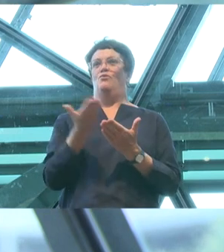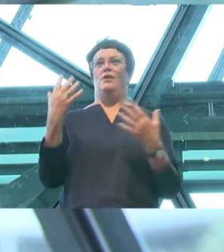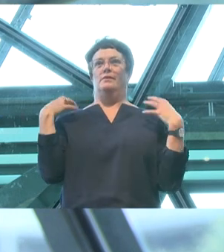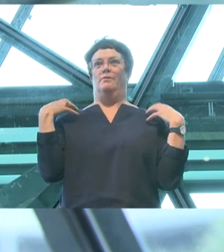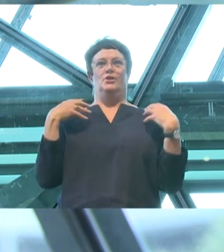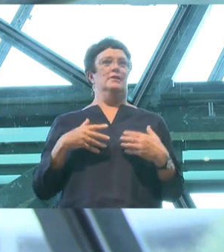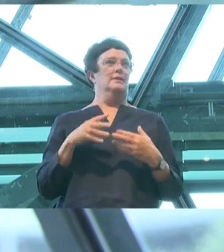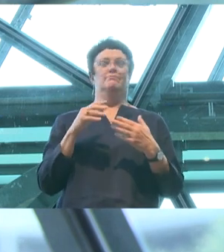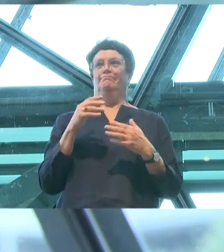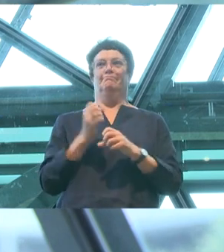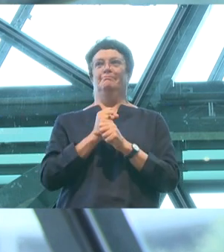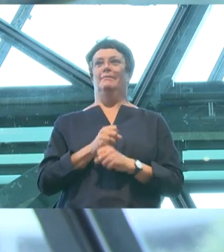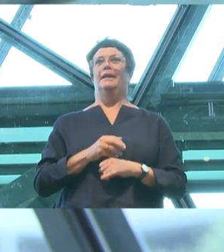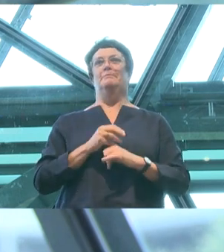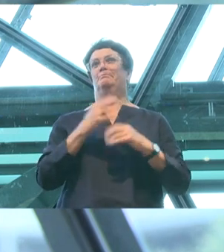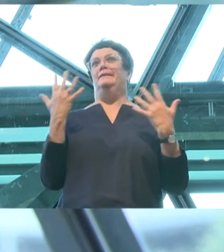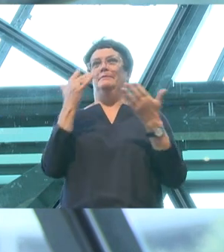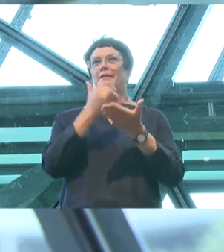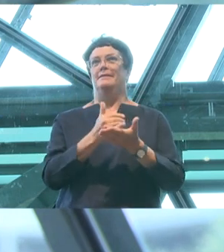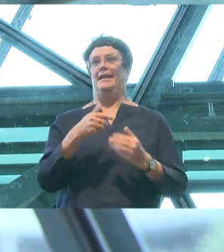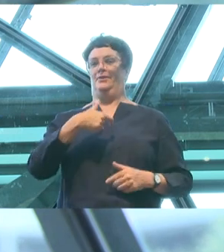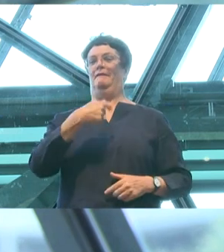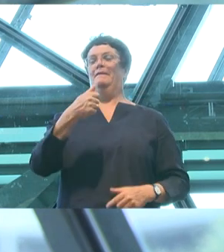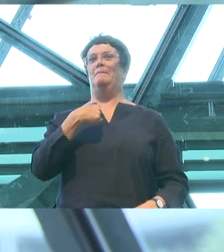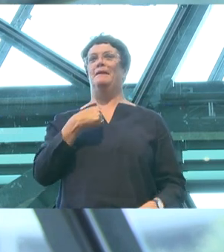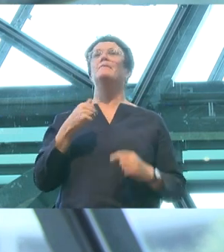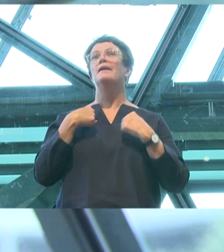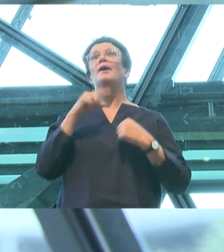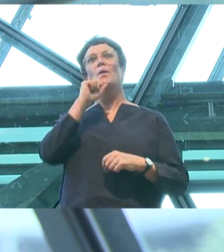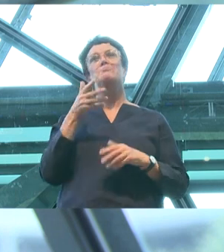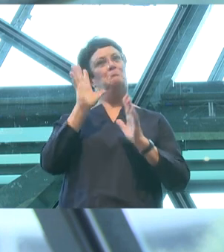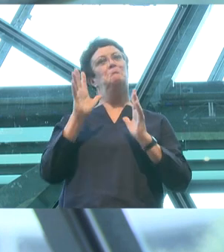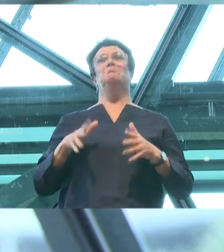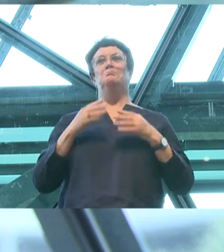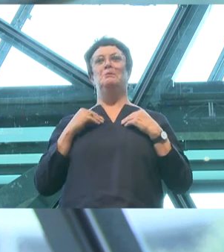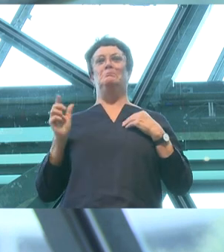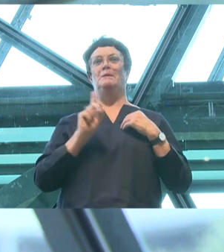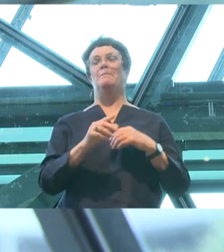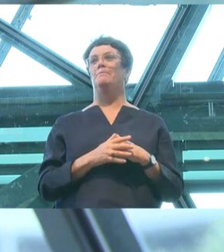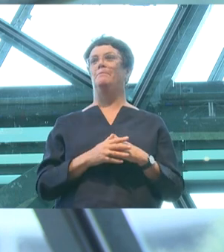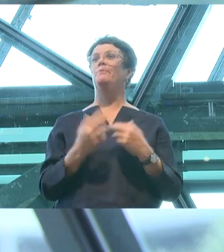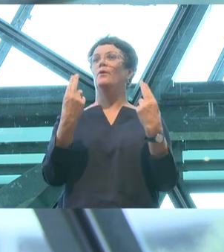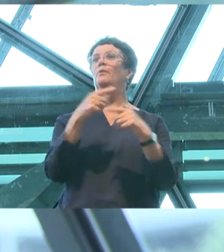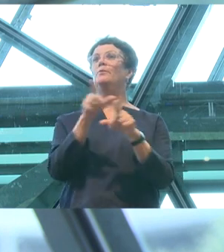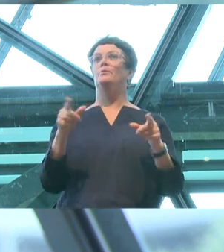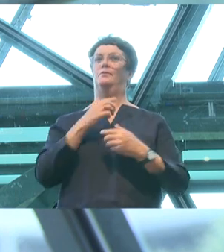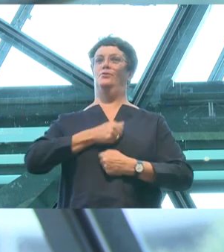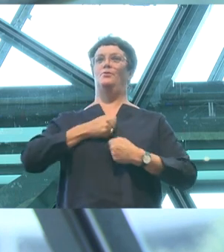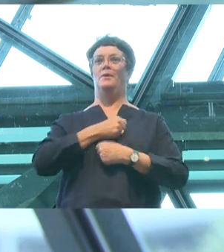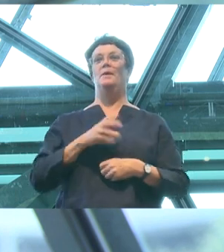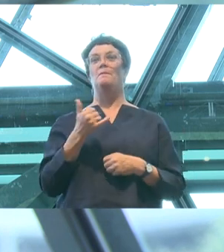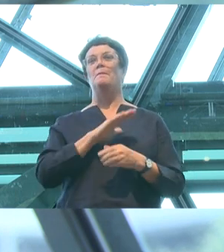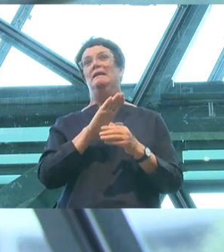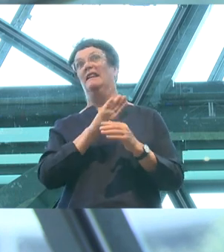Commission has made today, one that I'm fully going to take advantage of. I hope you enjoy it. After today, it may be the last